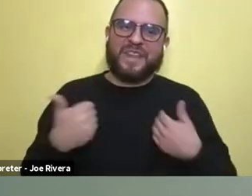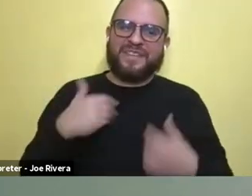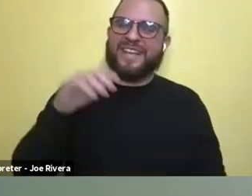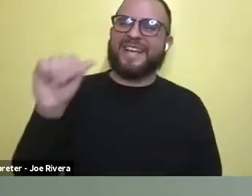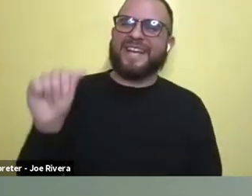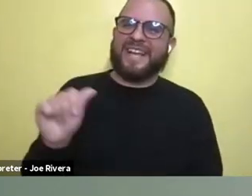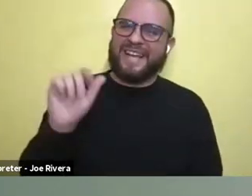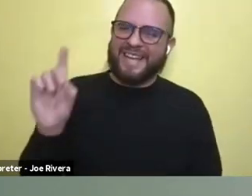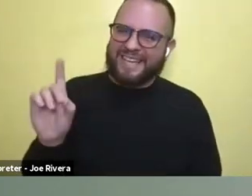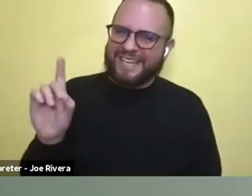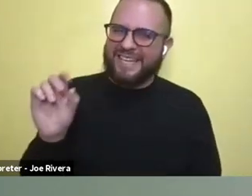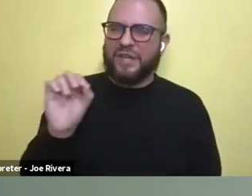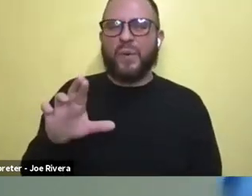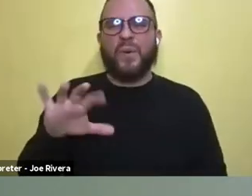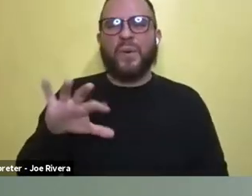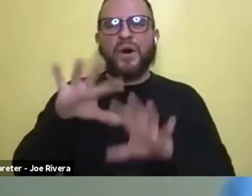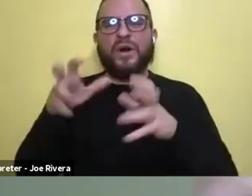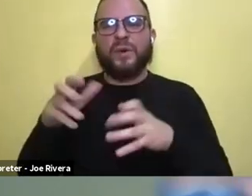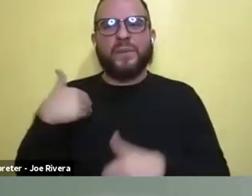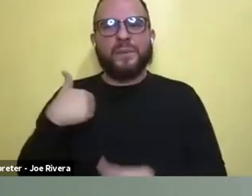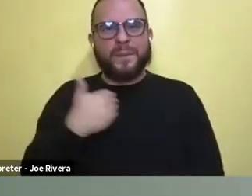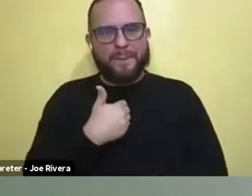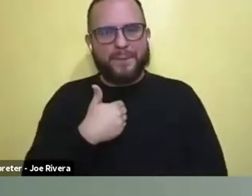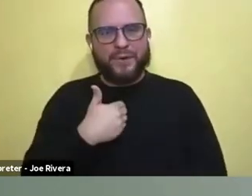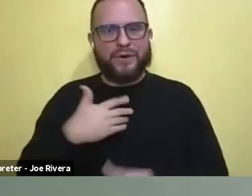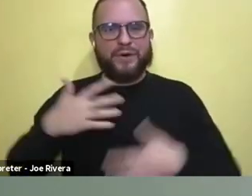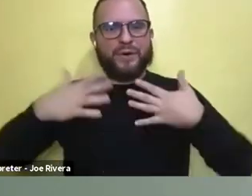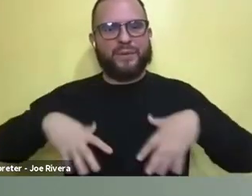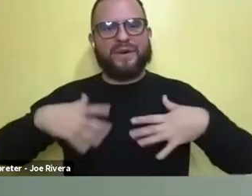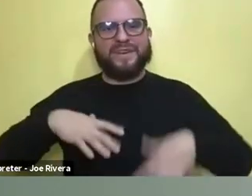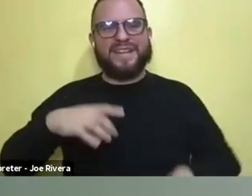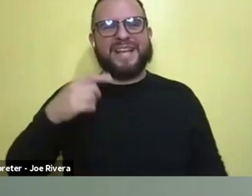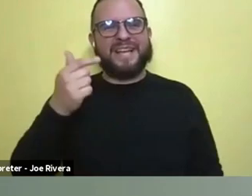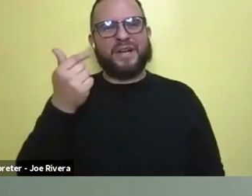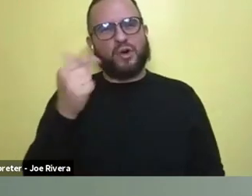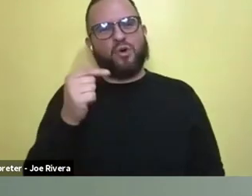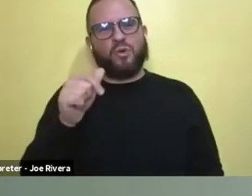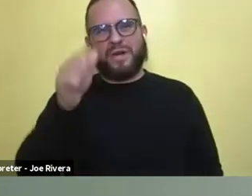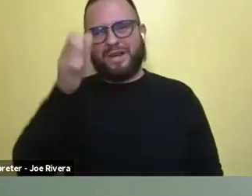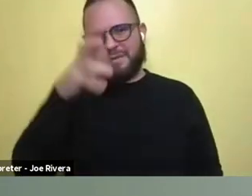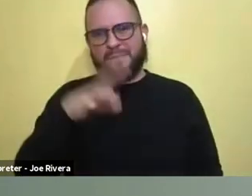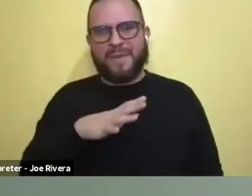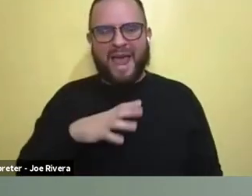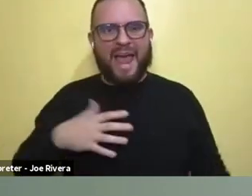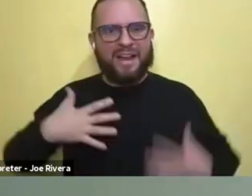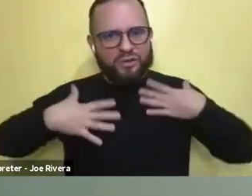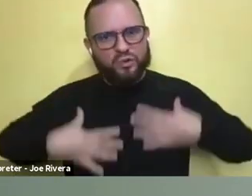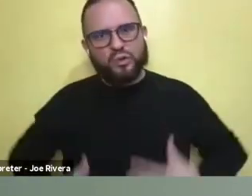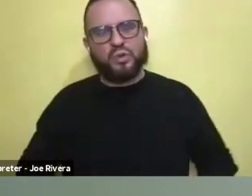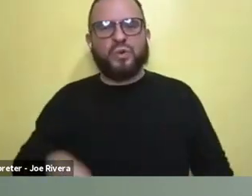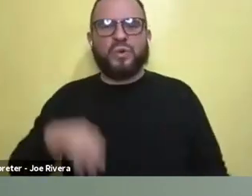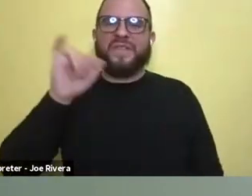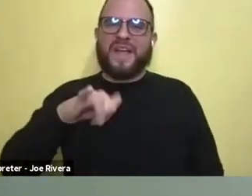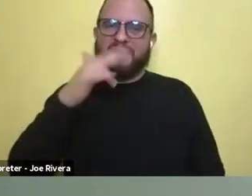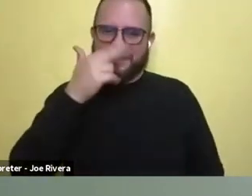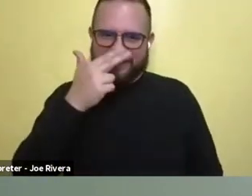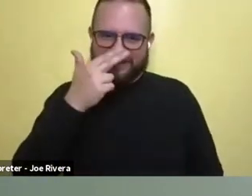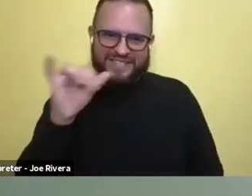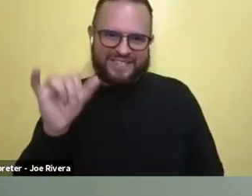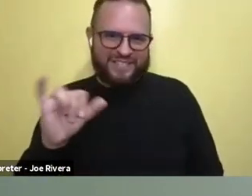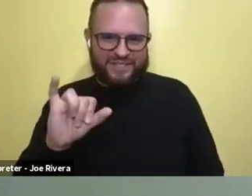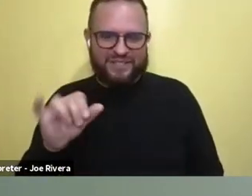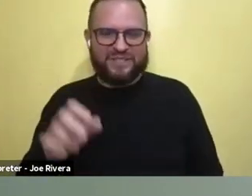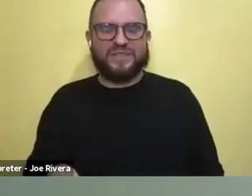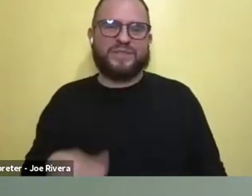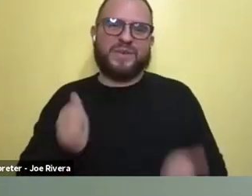a crew member wearing like a green man suit or whatever. That was really fun too, to play like an